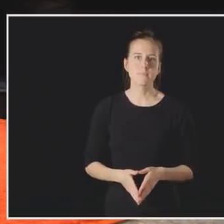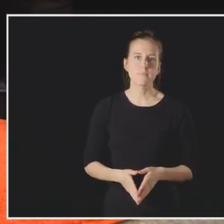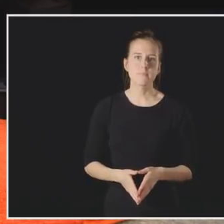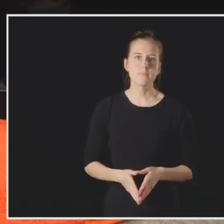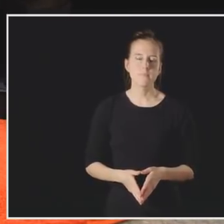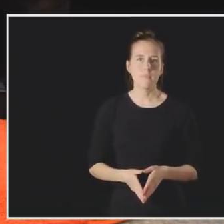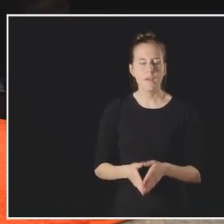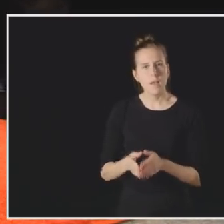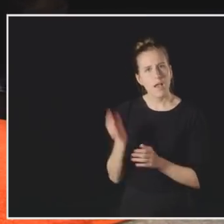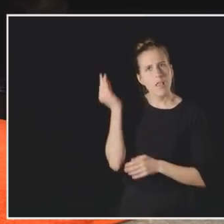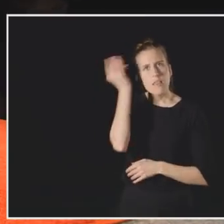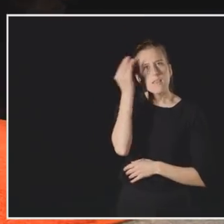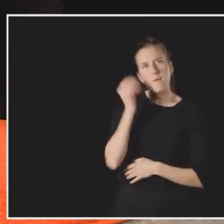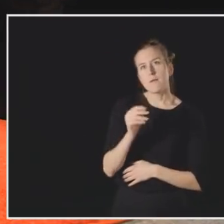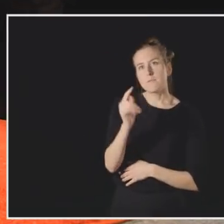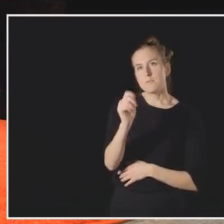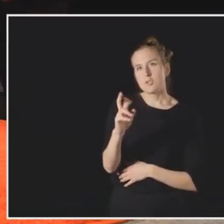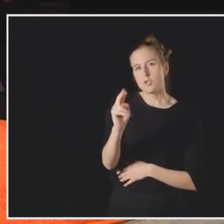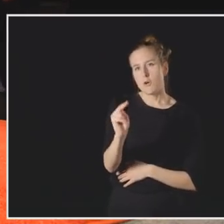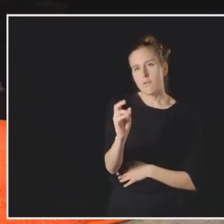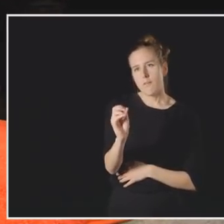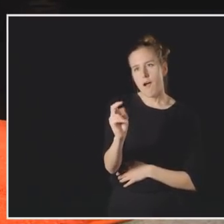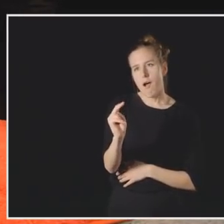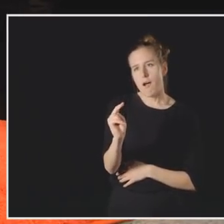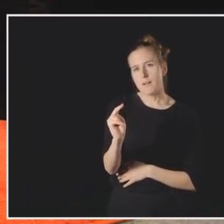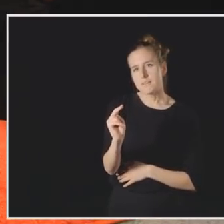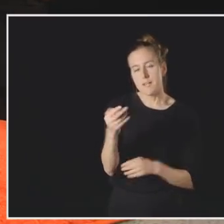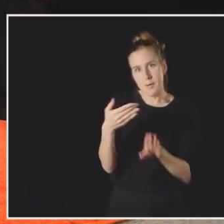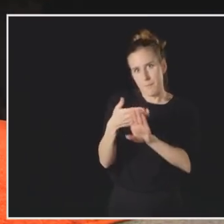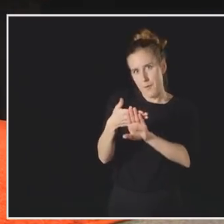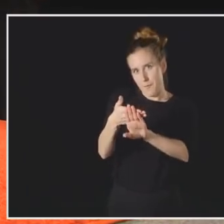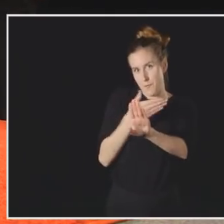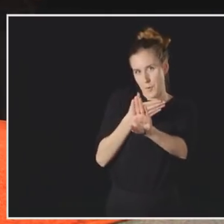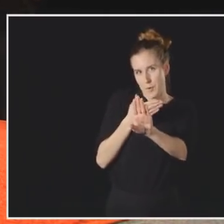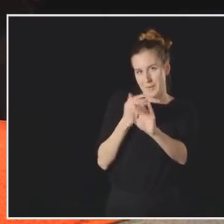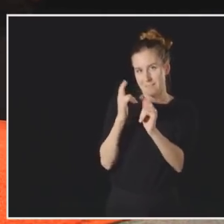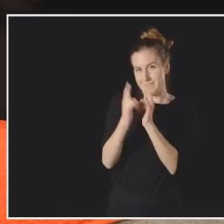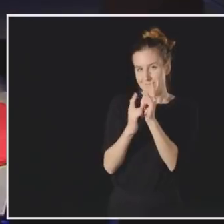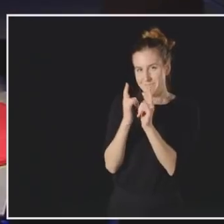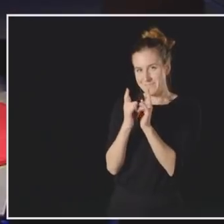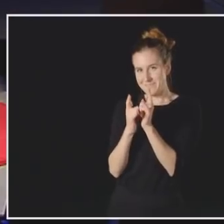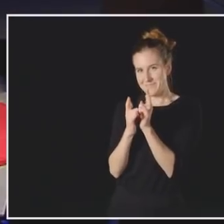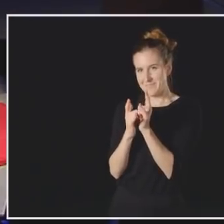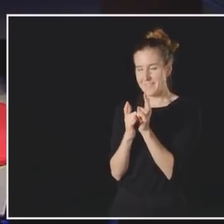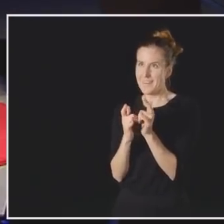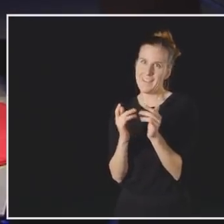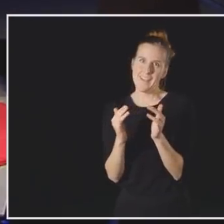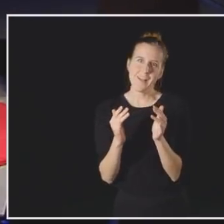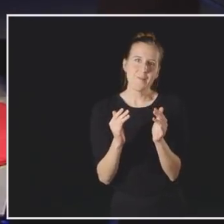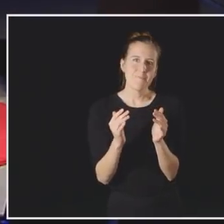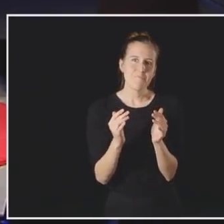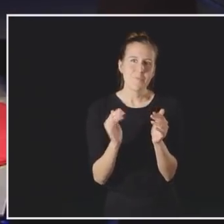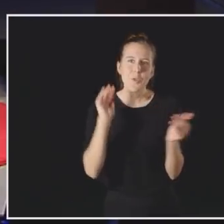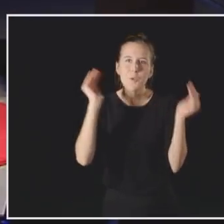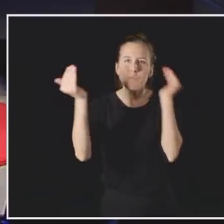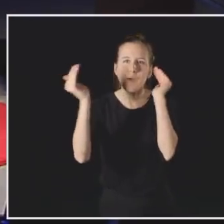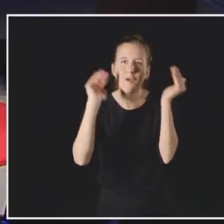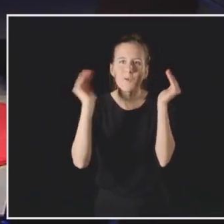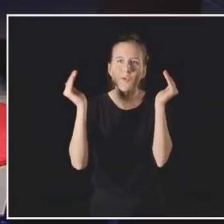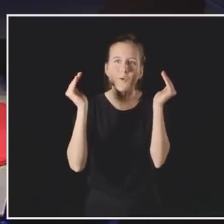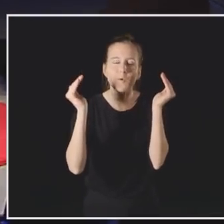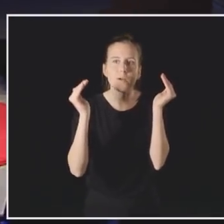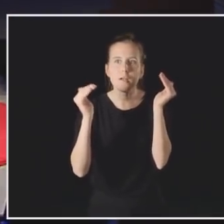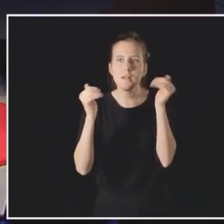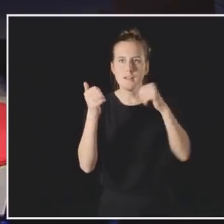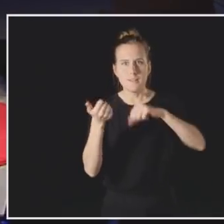I think of talking about what turns you on in the beginning before you've actually gotten sexy is kind of like building a